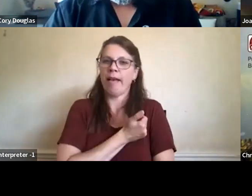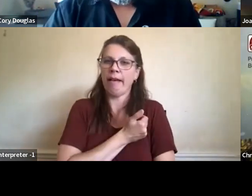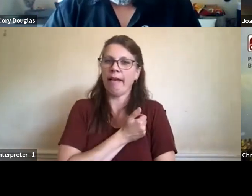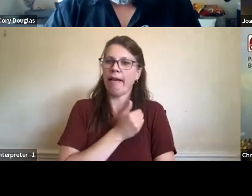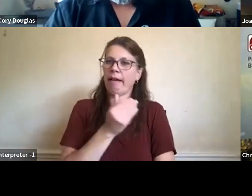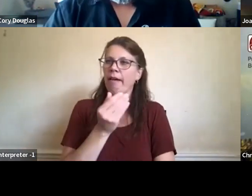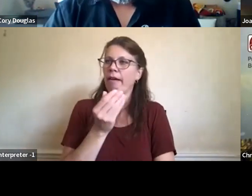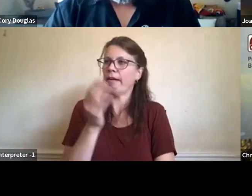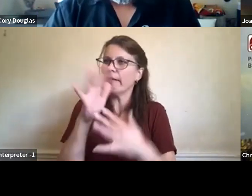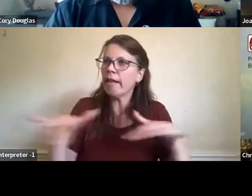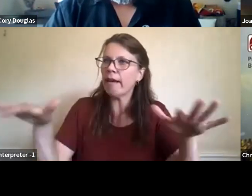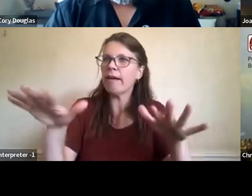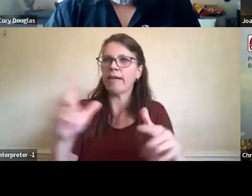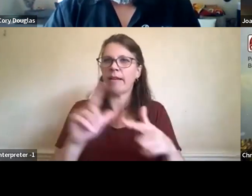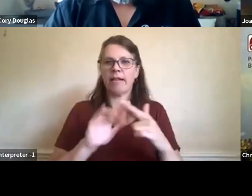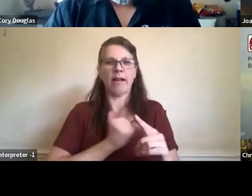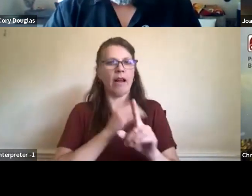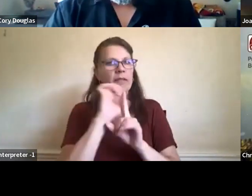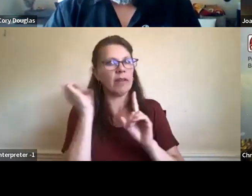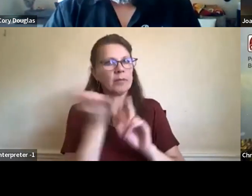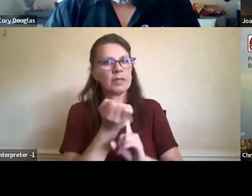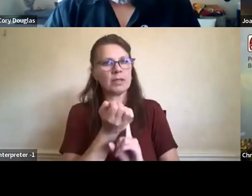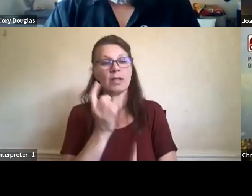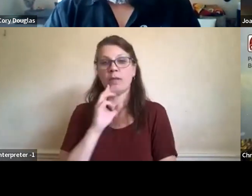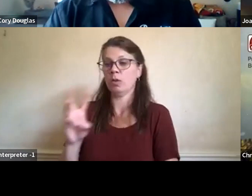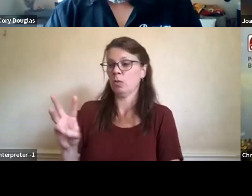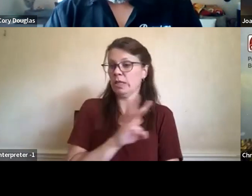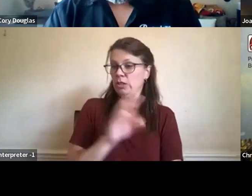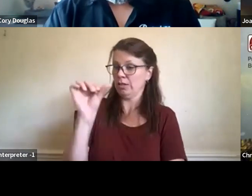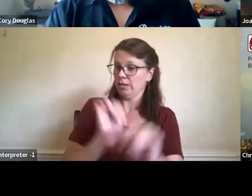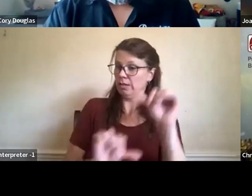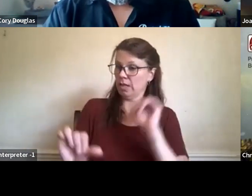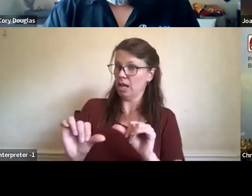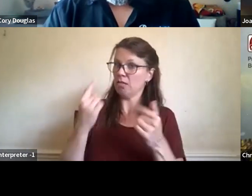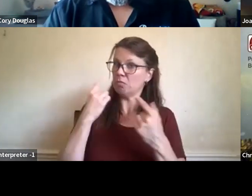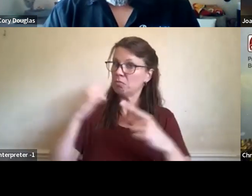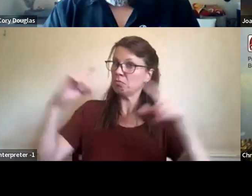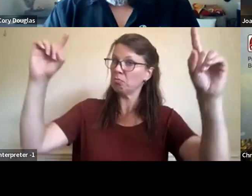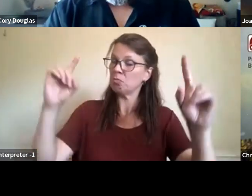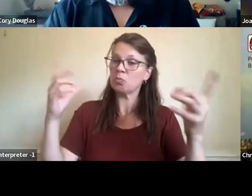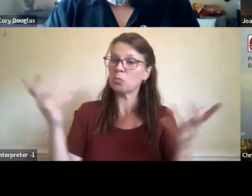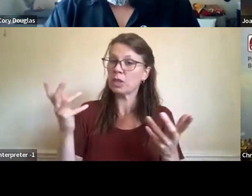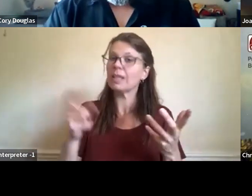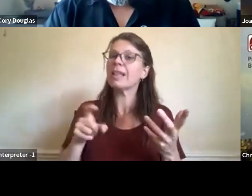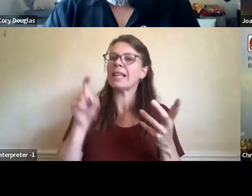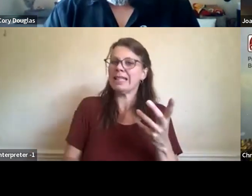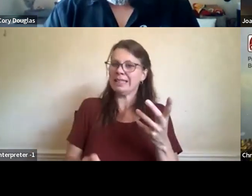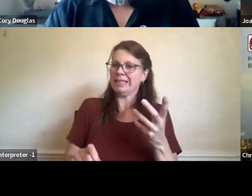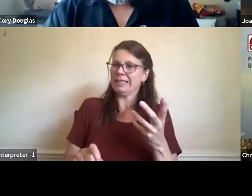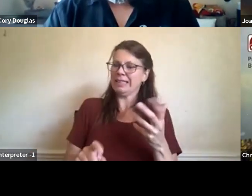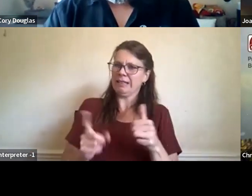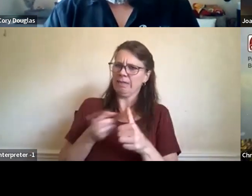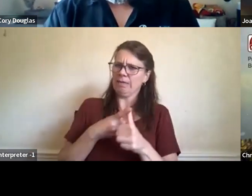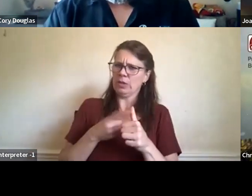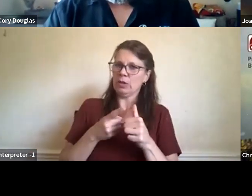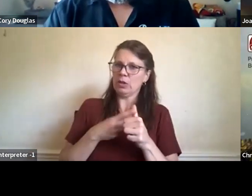for Western science to be effective, they really need baseline data. And the baseline